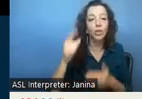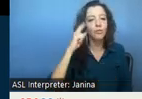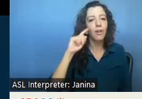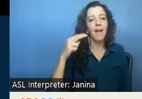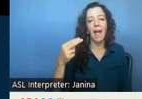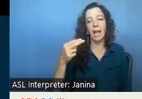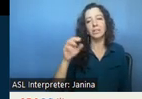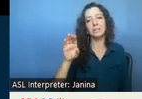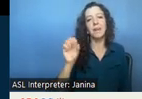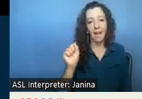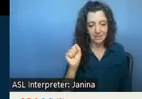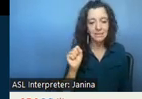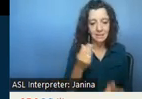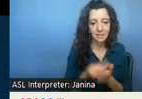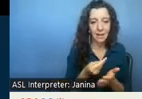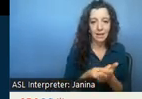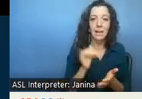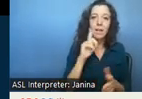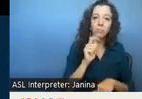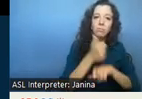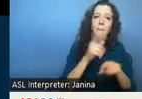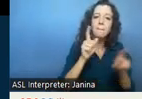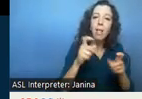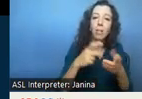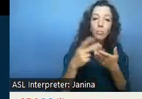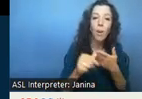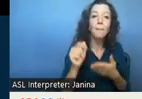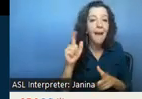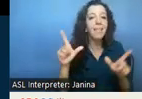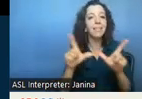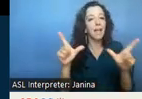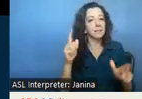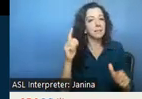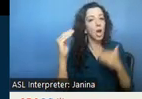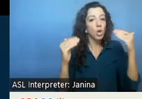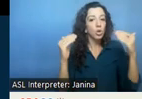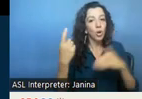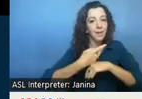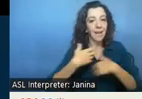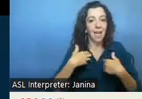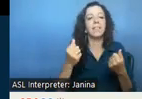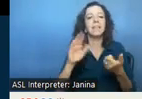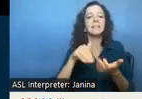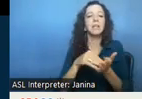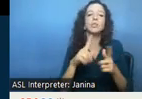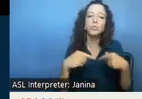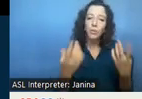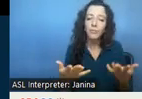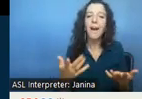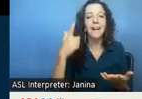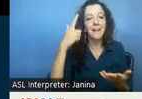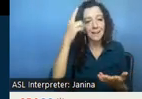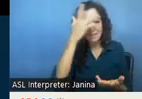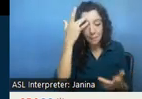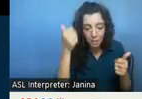pilot programs at licensed adult day health centers to enable them to provide dementia capable services to prevent